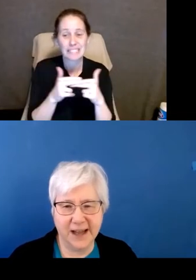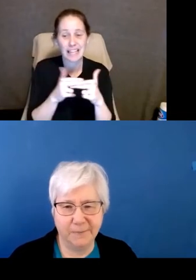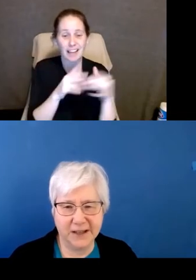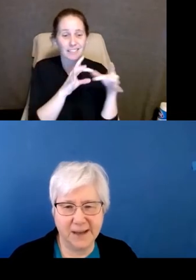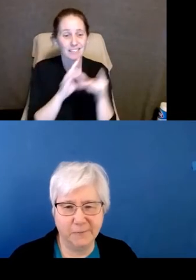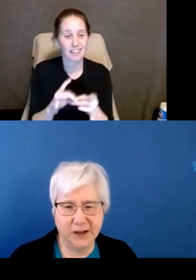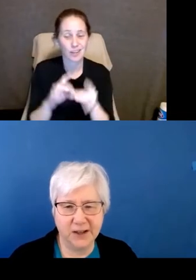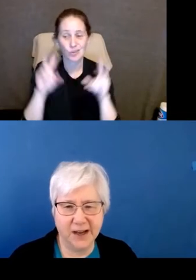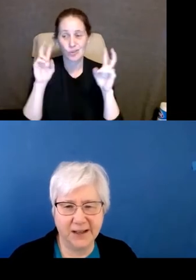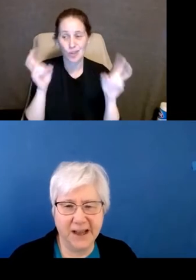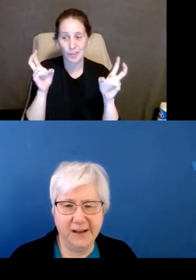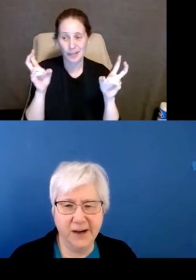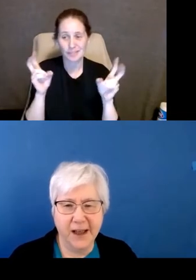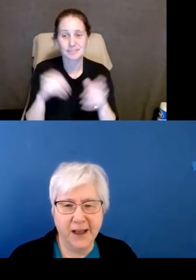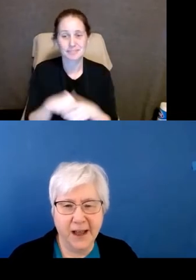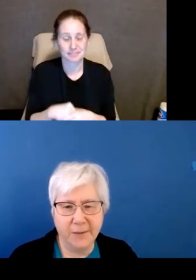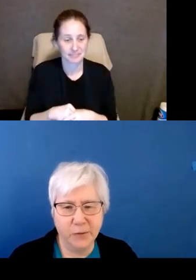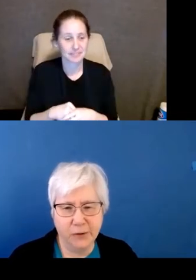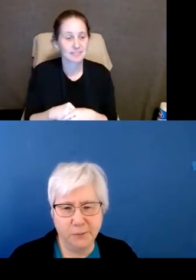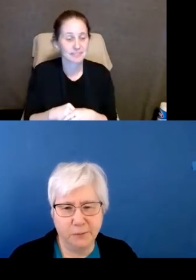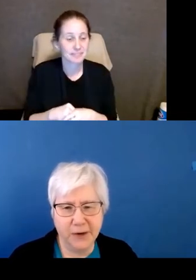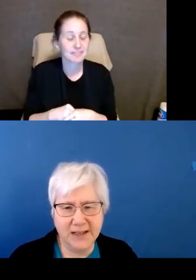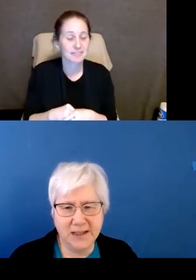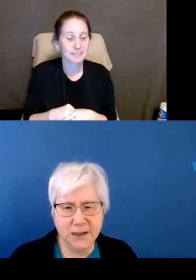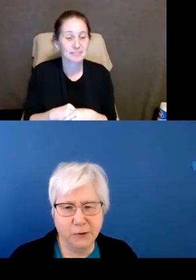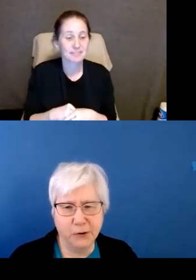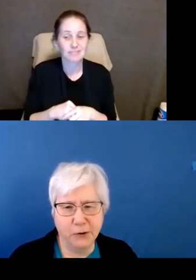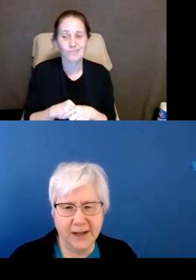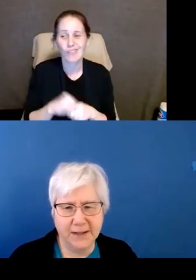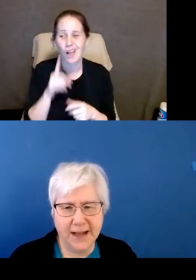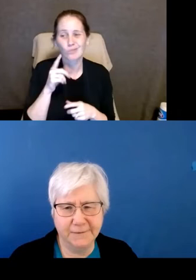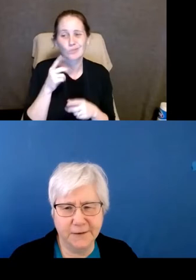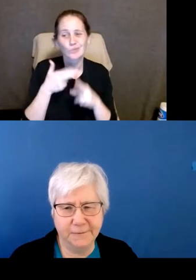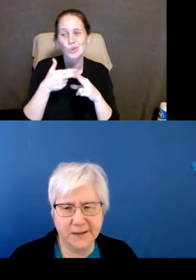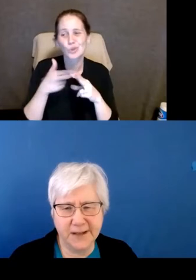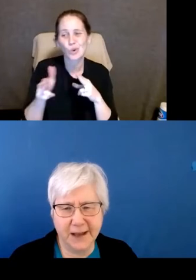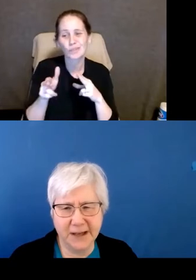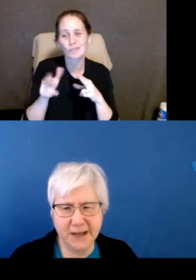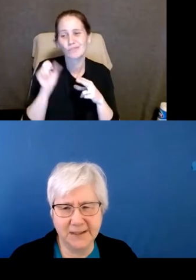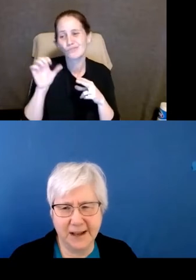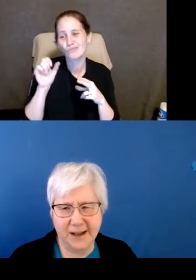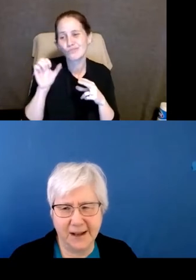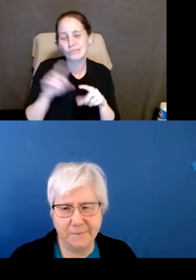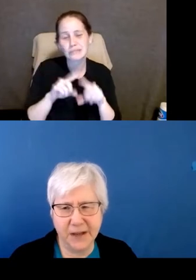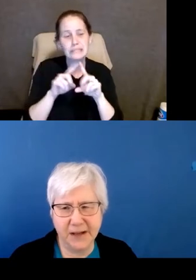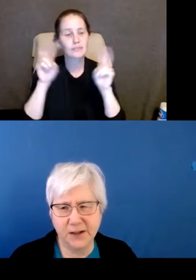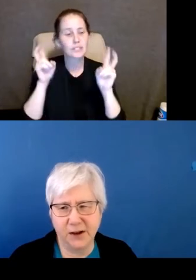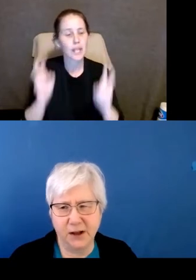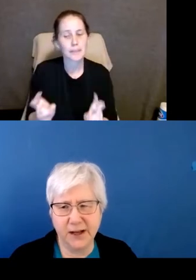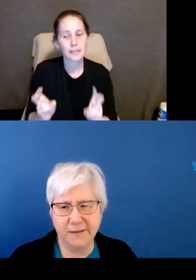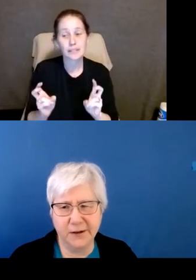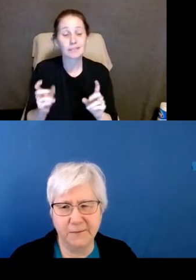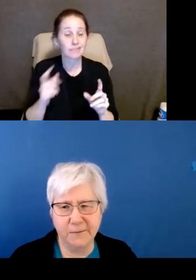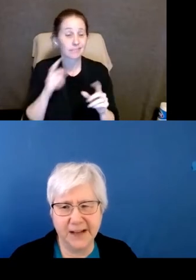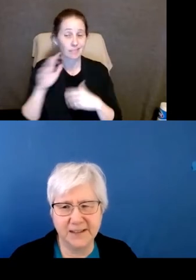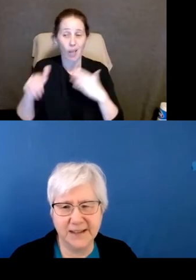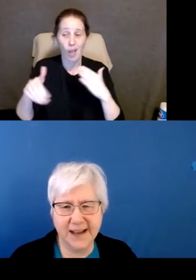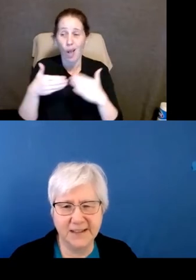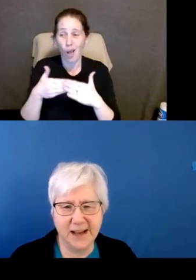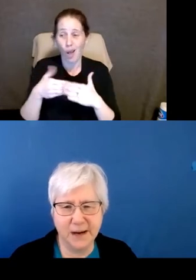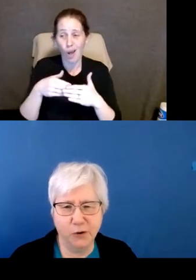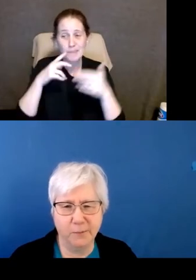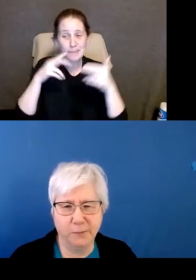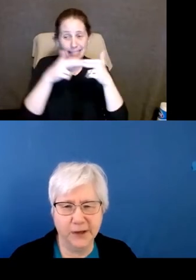to the topics I'm going to talk about. I'm going to breeze through a lot of different topics. It's all covered in my